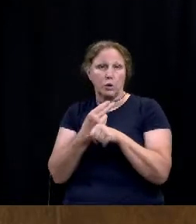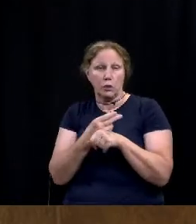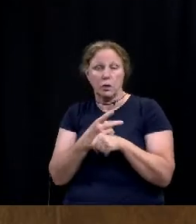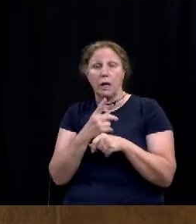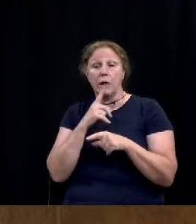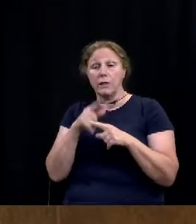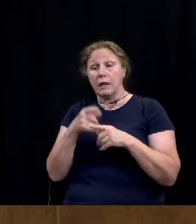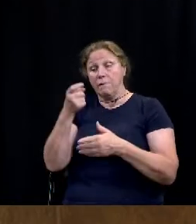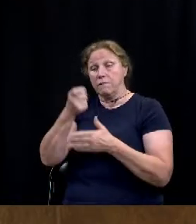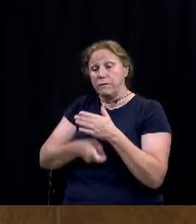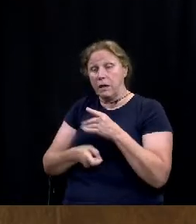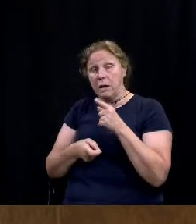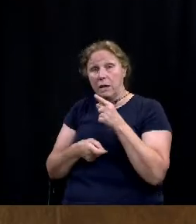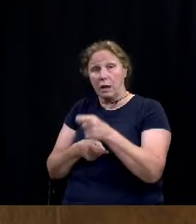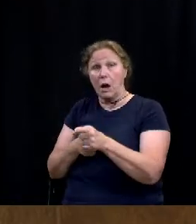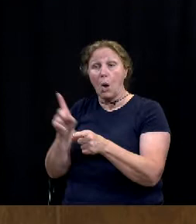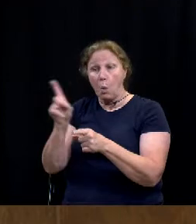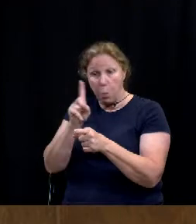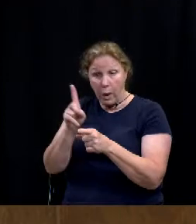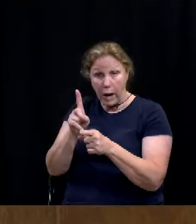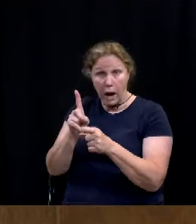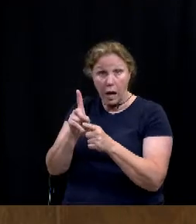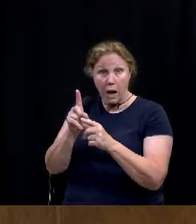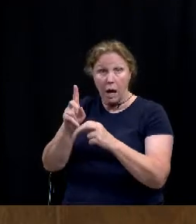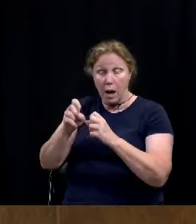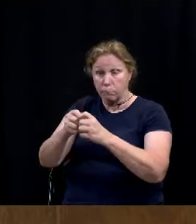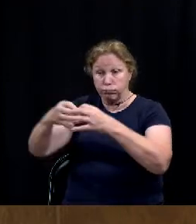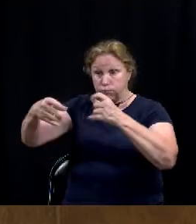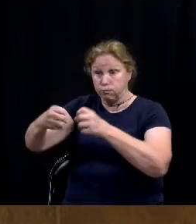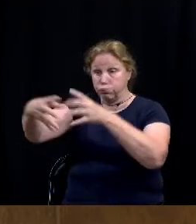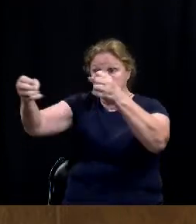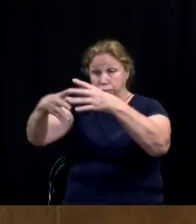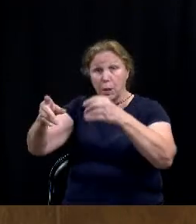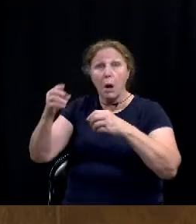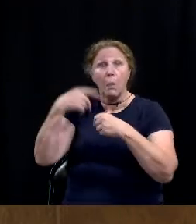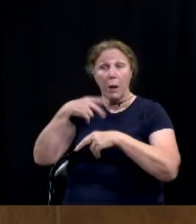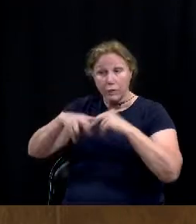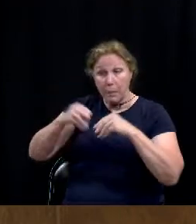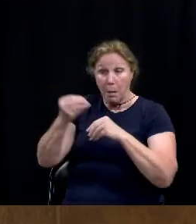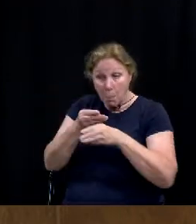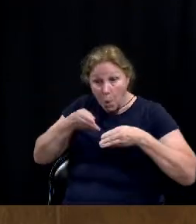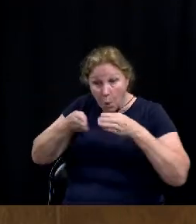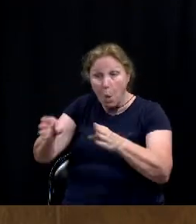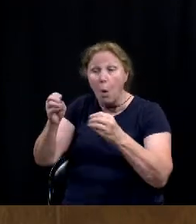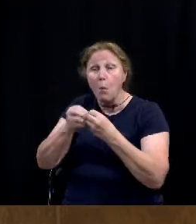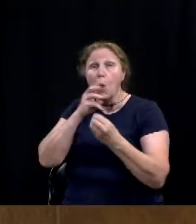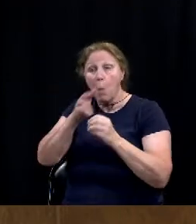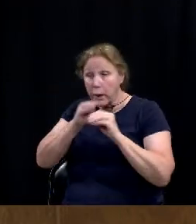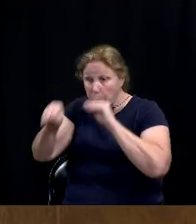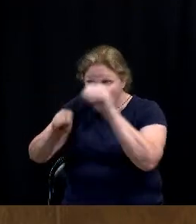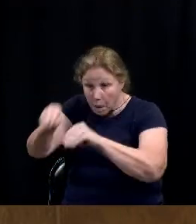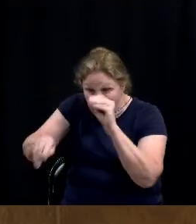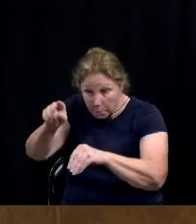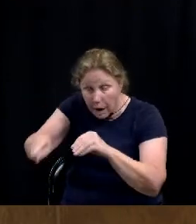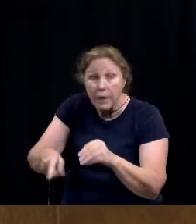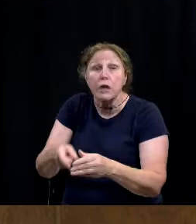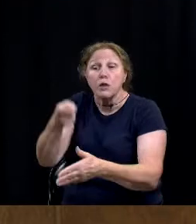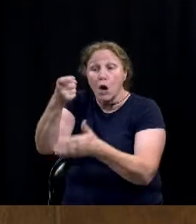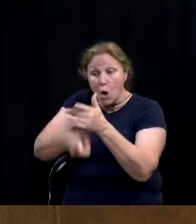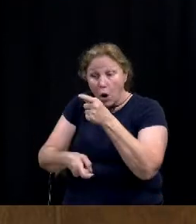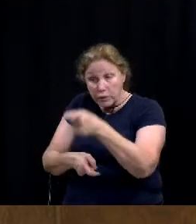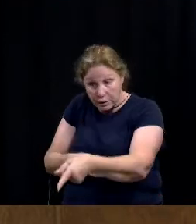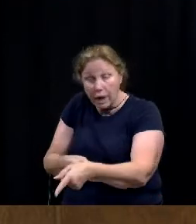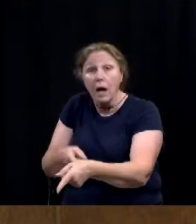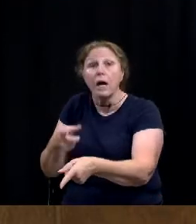the fee on where there is the need for the roads and the water lines and the wastewater systems and places the cost where the impact is created.